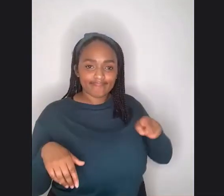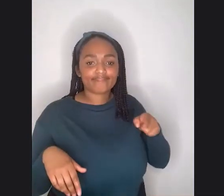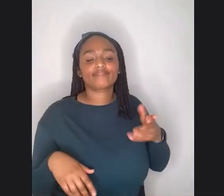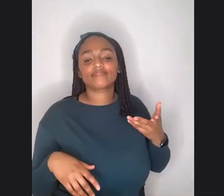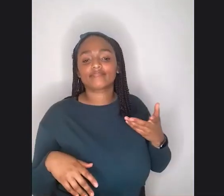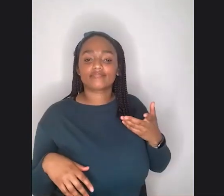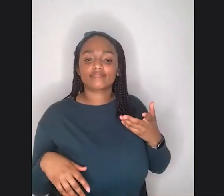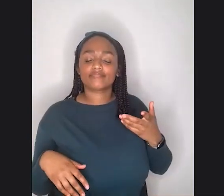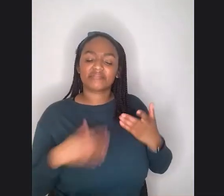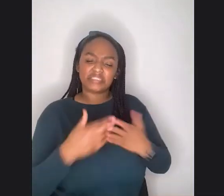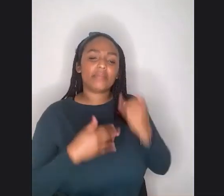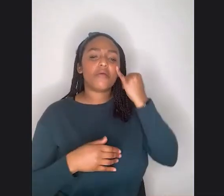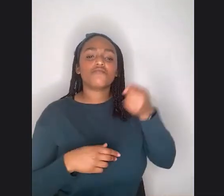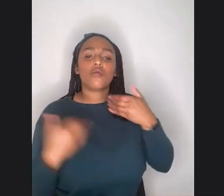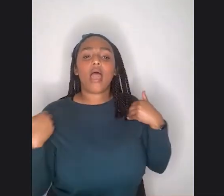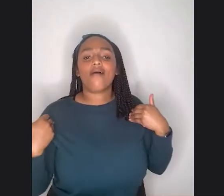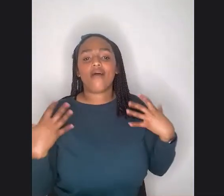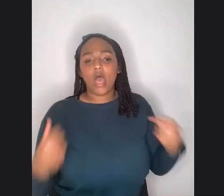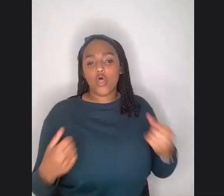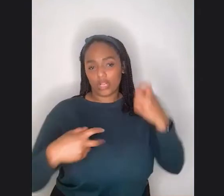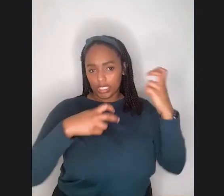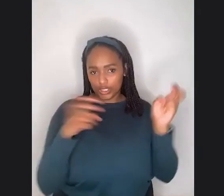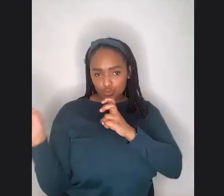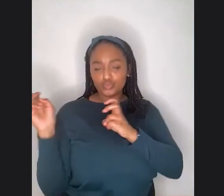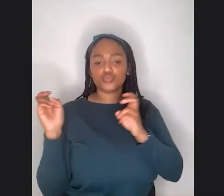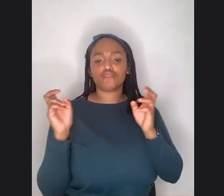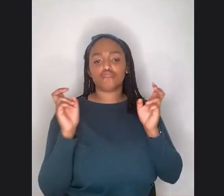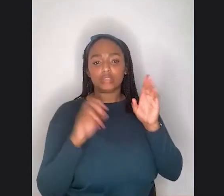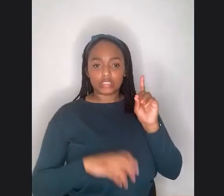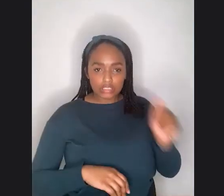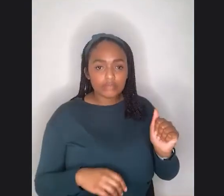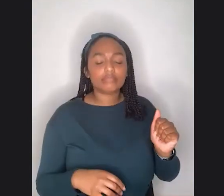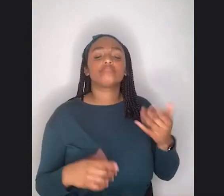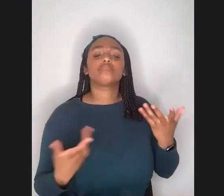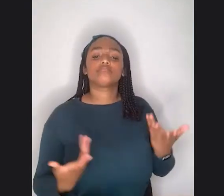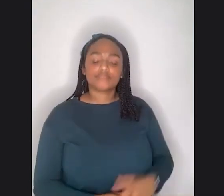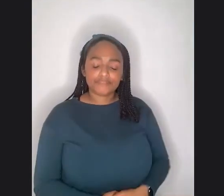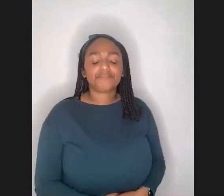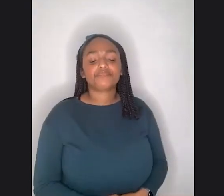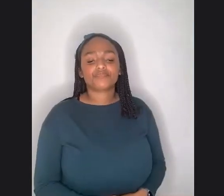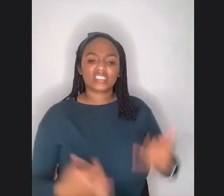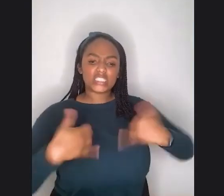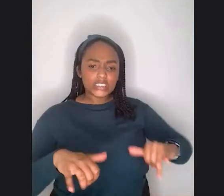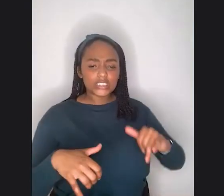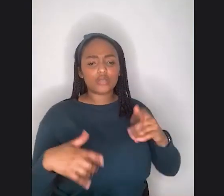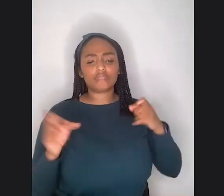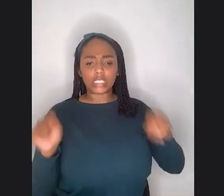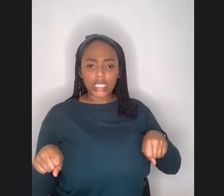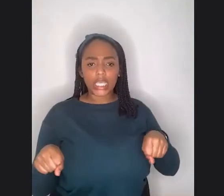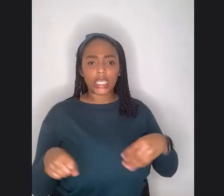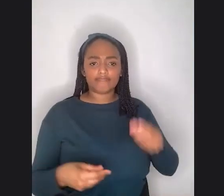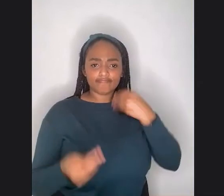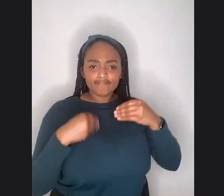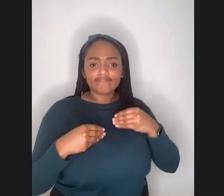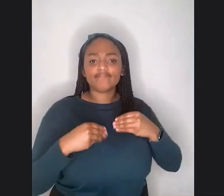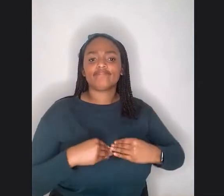health issues, disabilities and stuff like that, and still manage to nourish yourself, uh, enjoy food